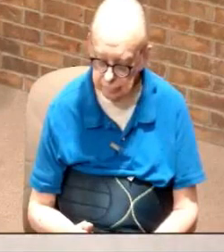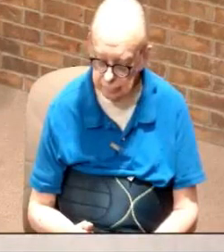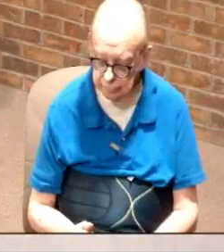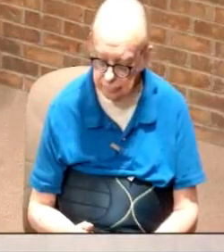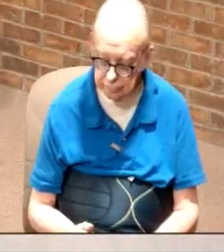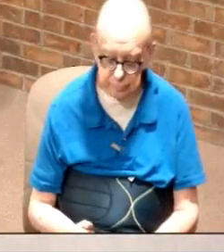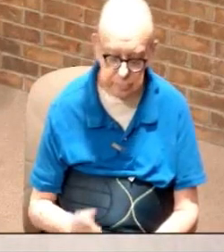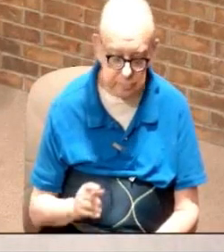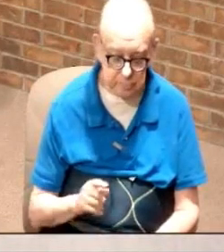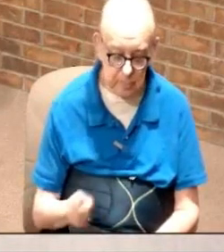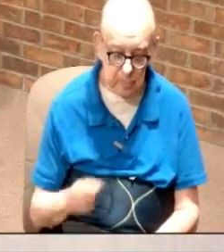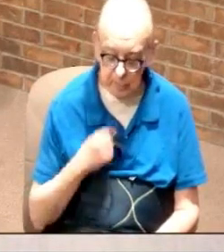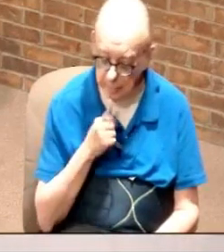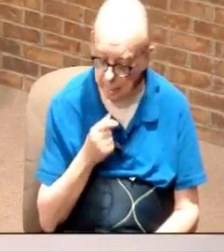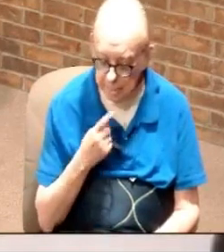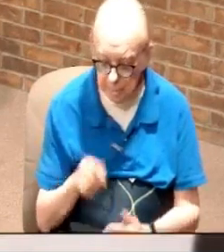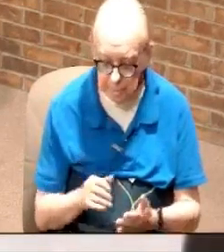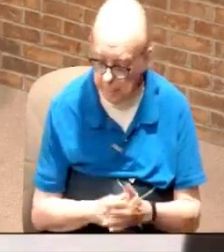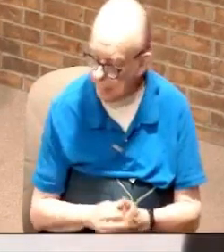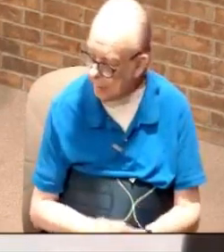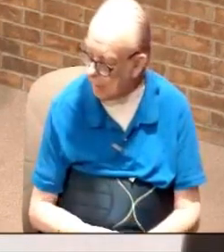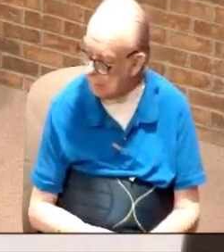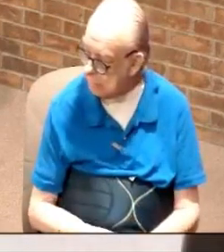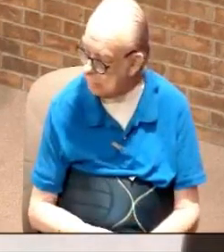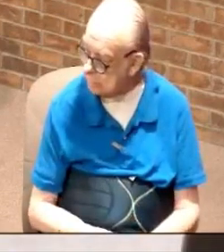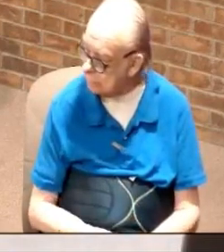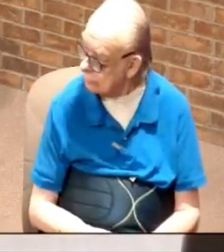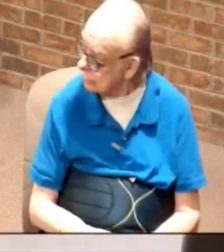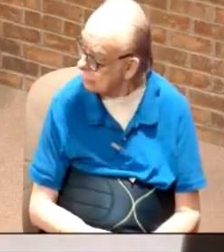they're not telling you and